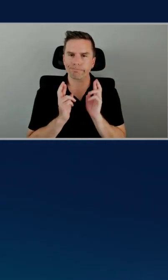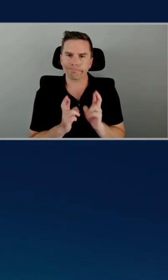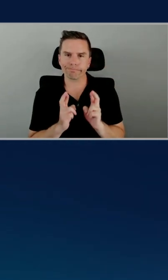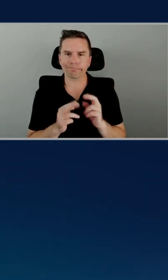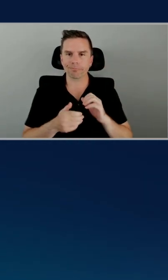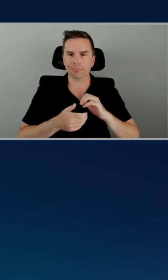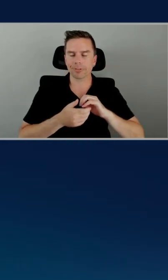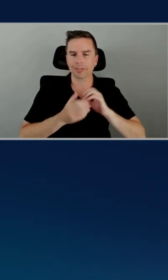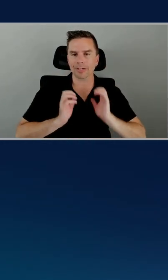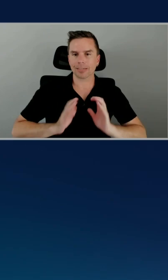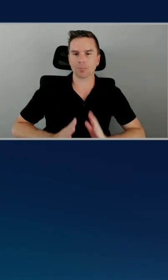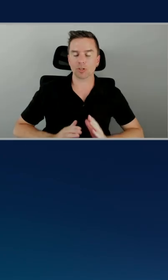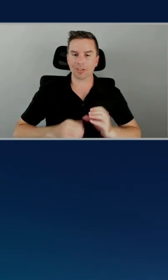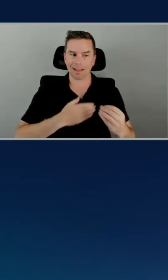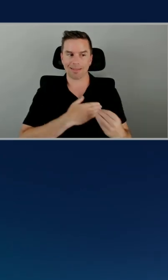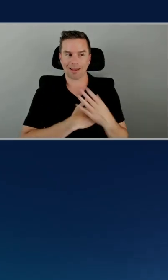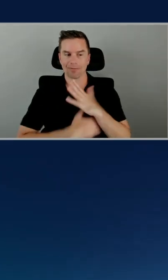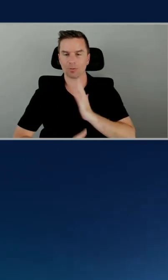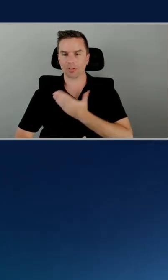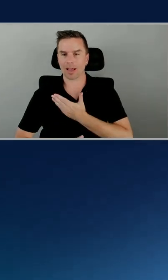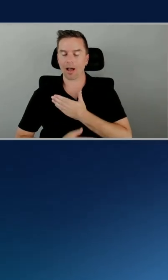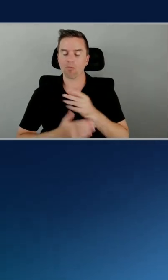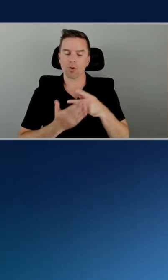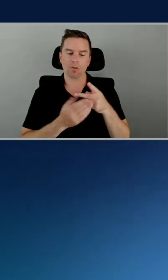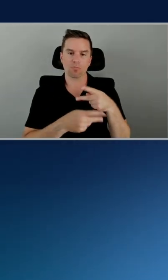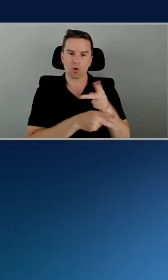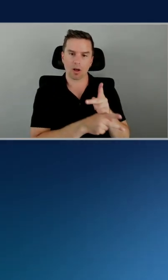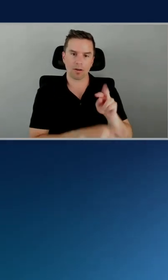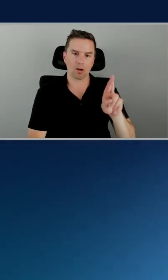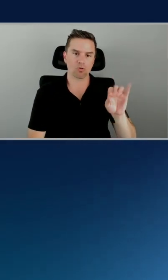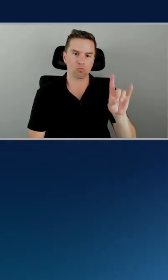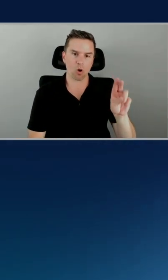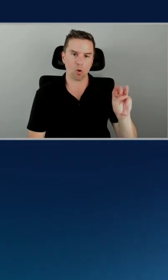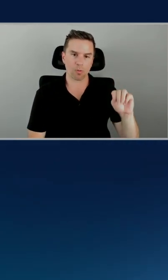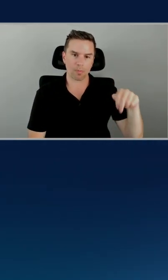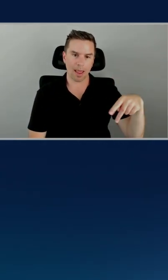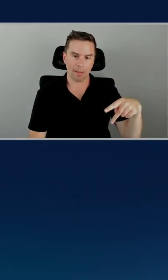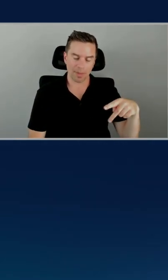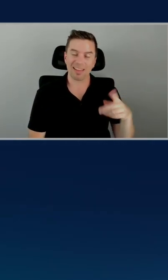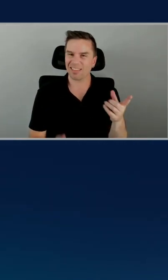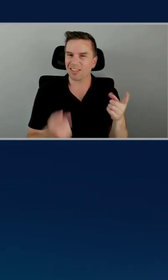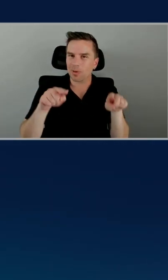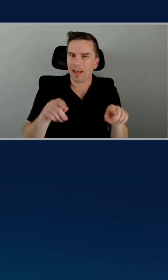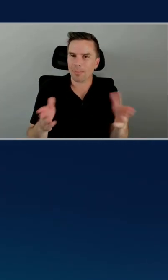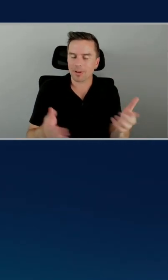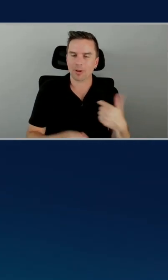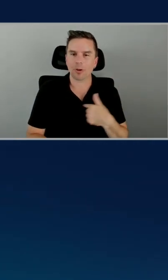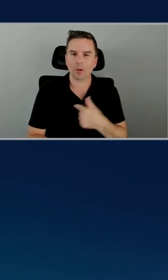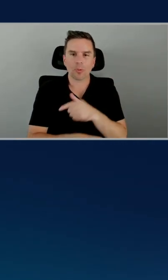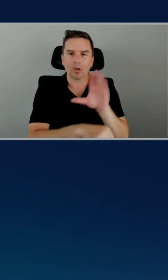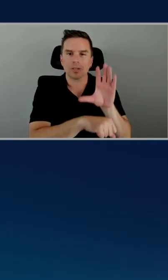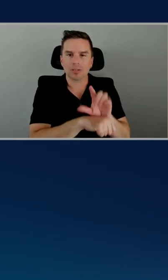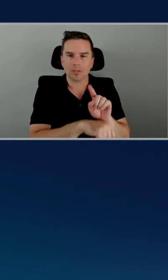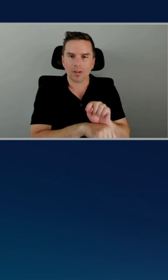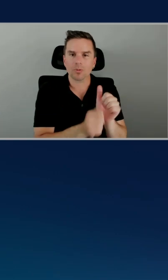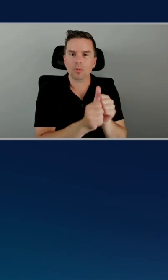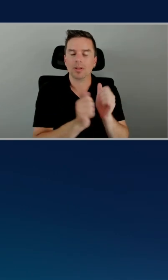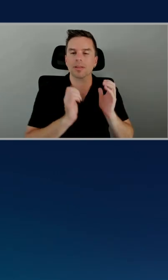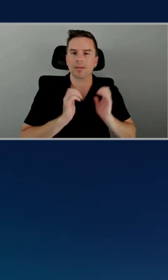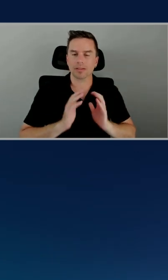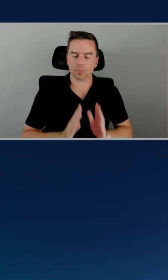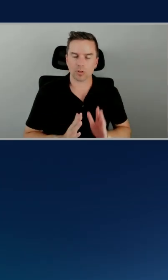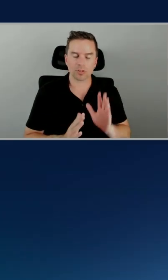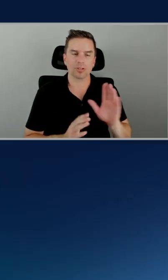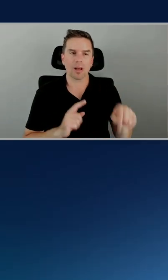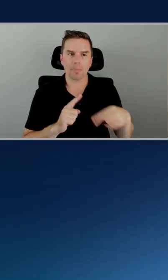And that's exactly what happened here, right? We consulted them on use of EC2 infrastructure in SageMaker and other AWS services for efficient deployment of end